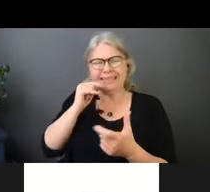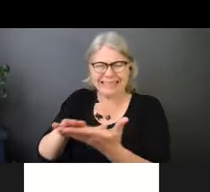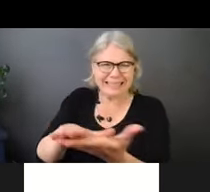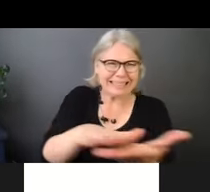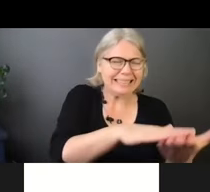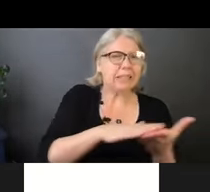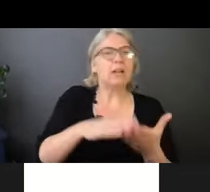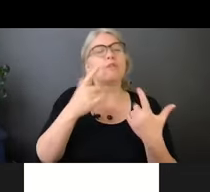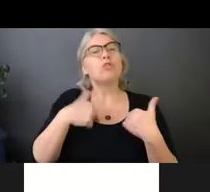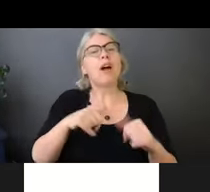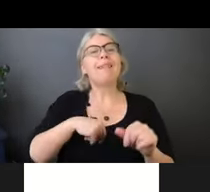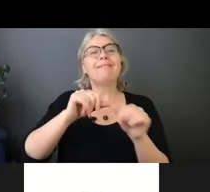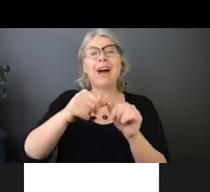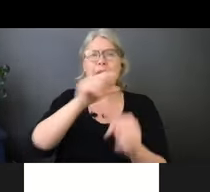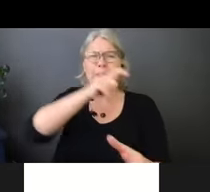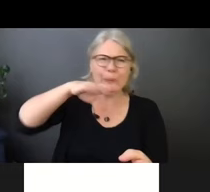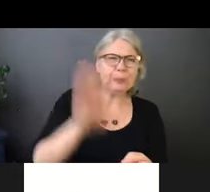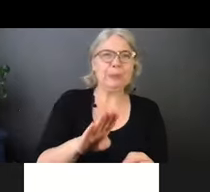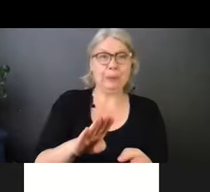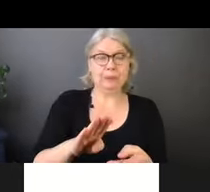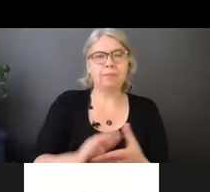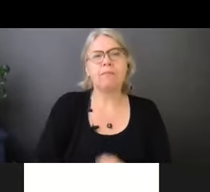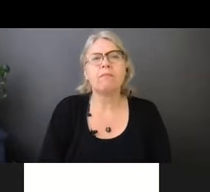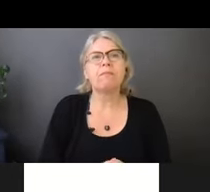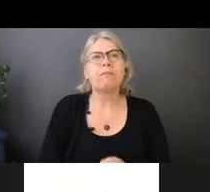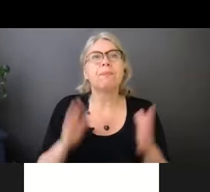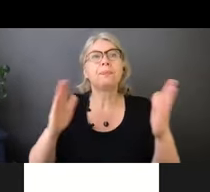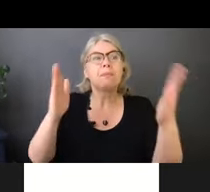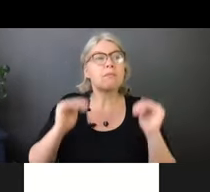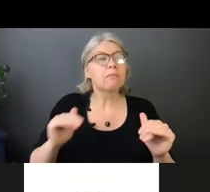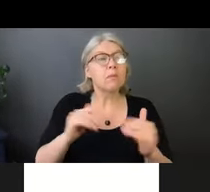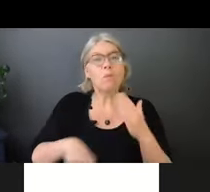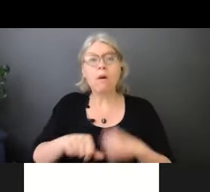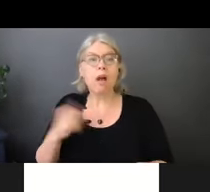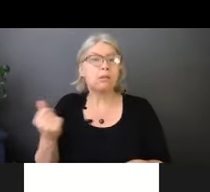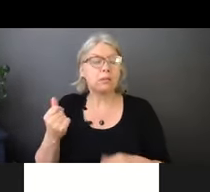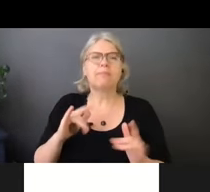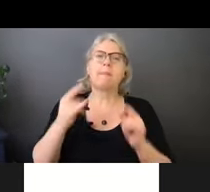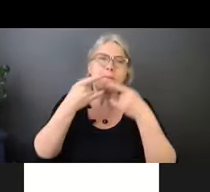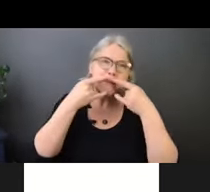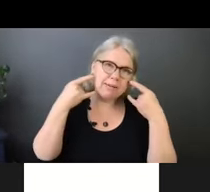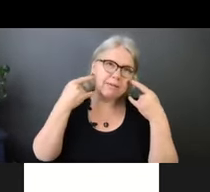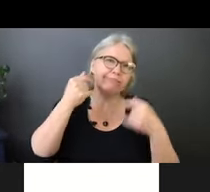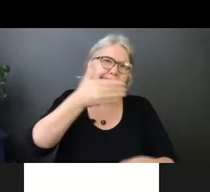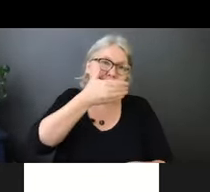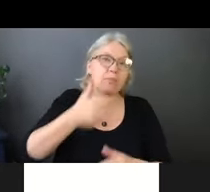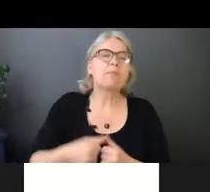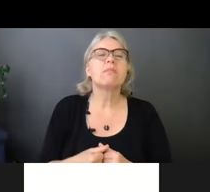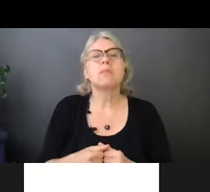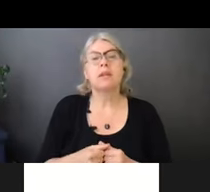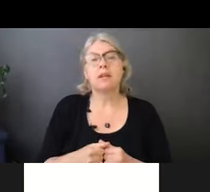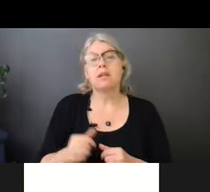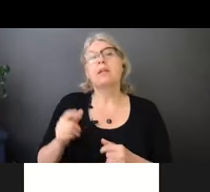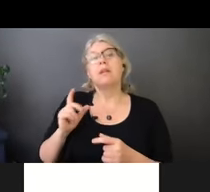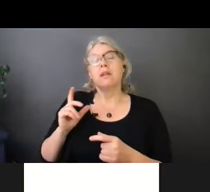So what else can you do? Wear masks or face covering. So public health, some time ago when I first put this workshop together for